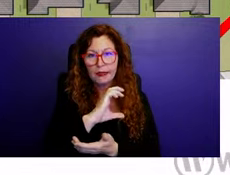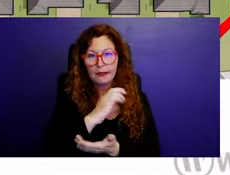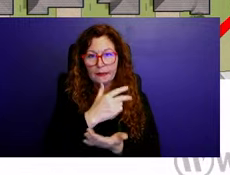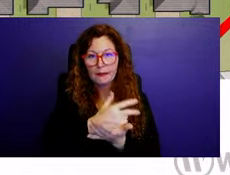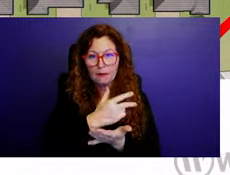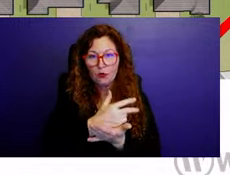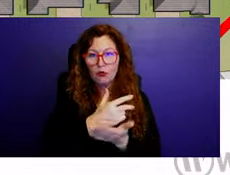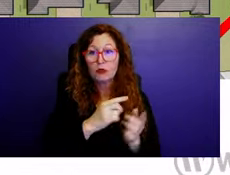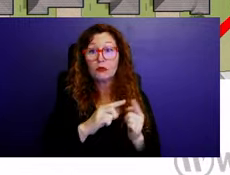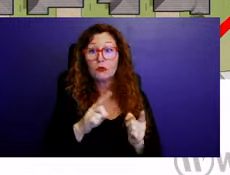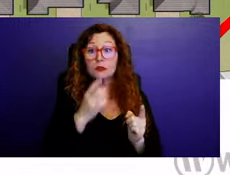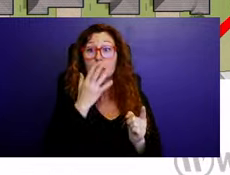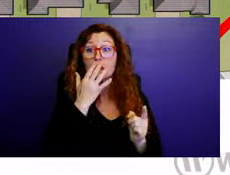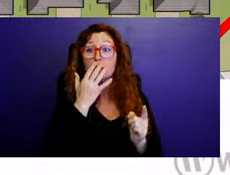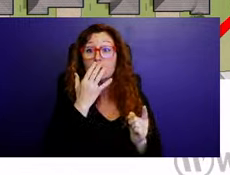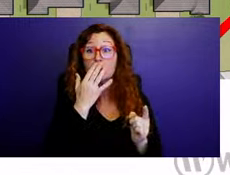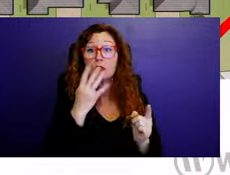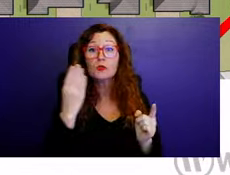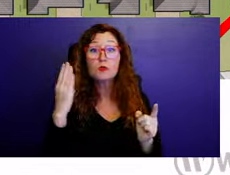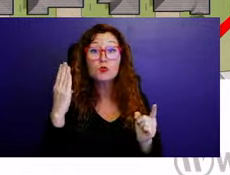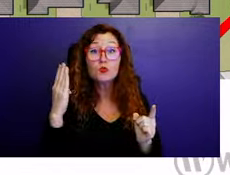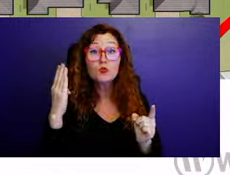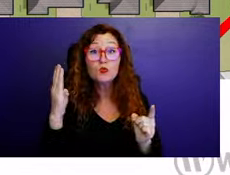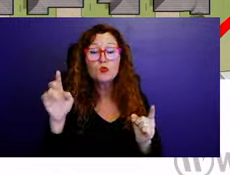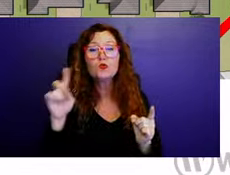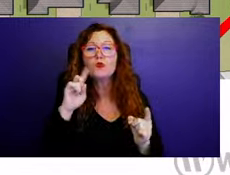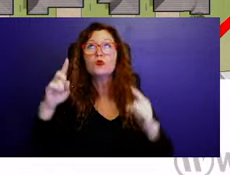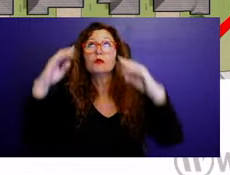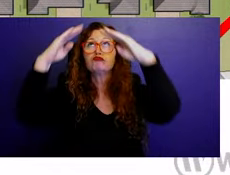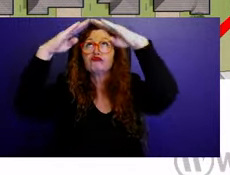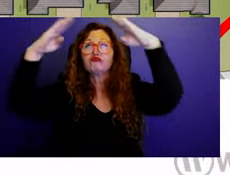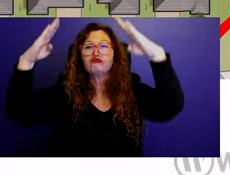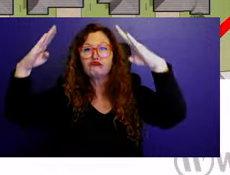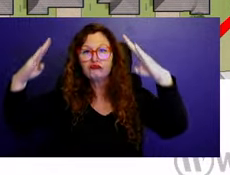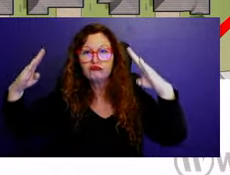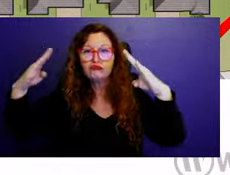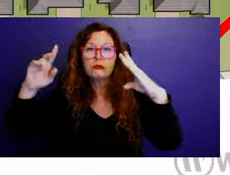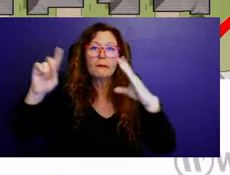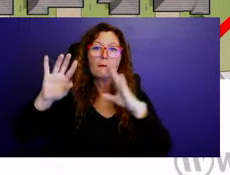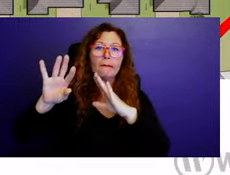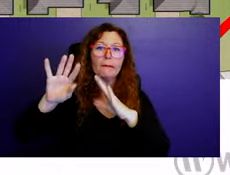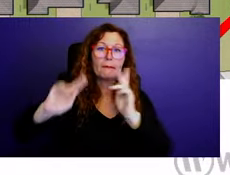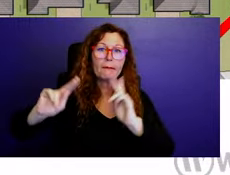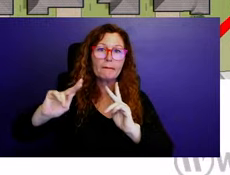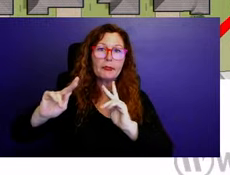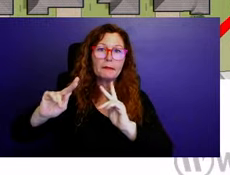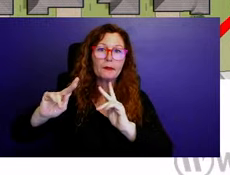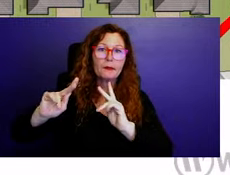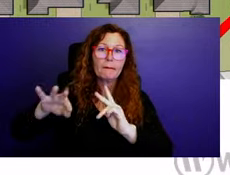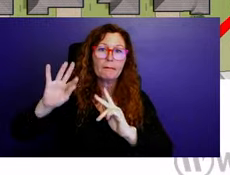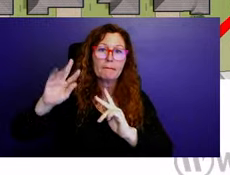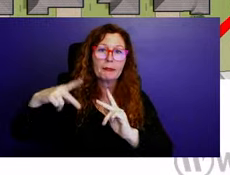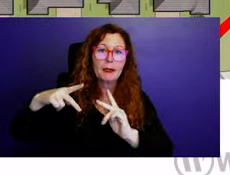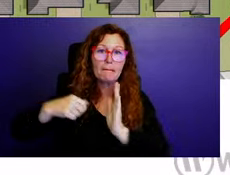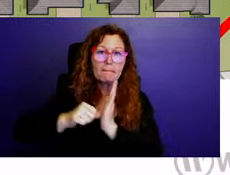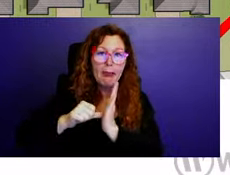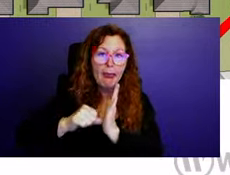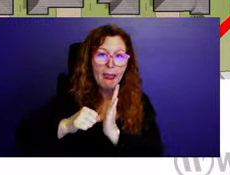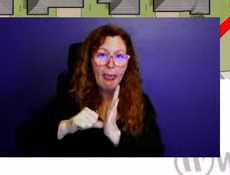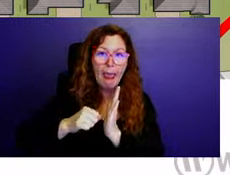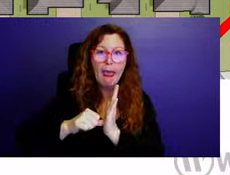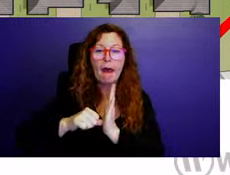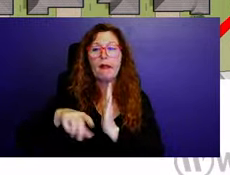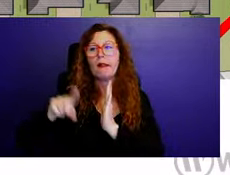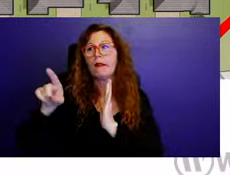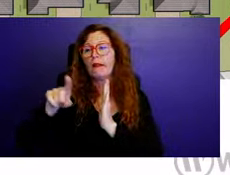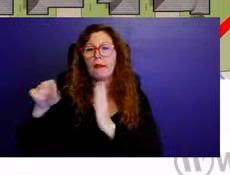pavilion that's in the pocket park. There's a mail kiosk bike, uh, bike racks, and then two benches that overlook the, um,